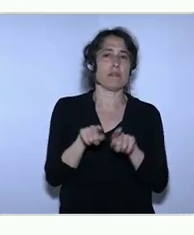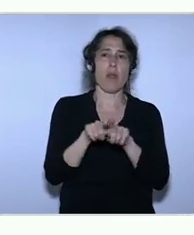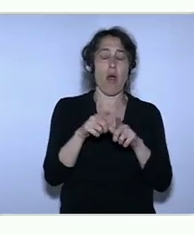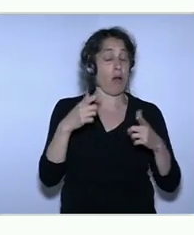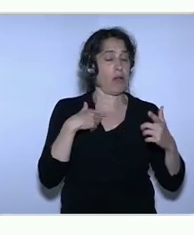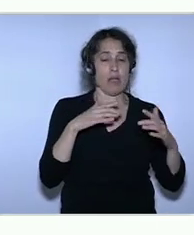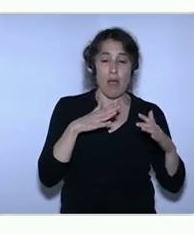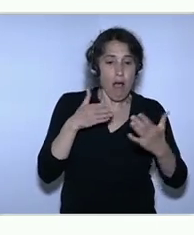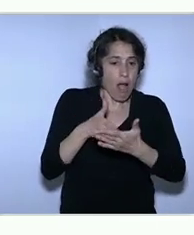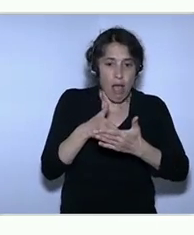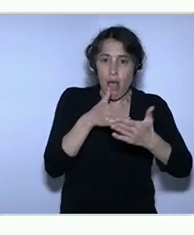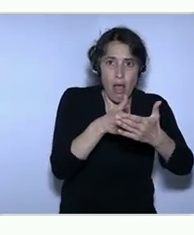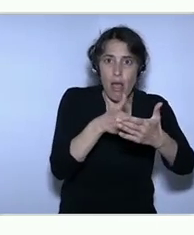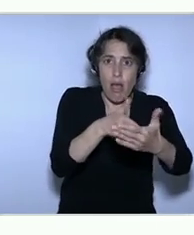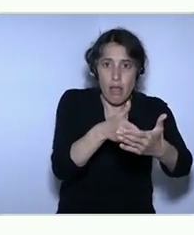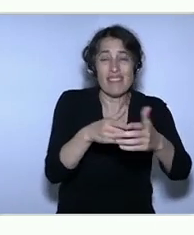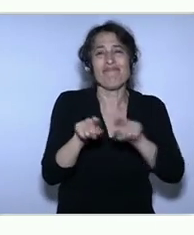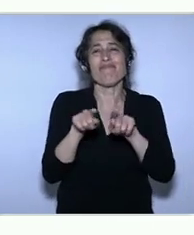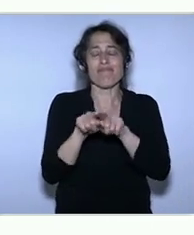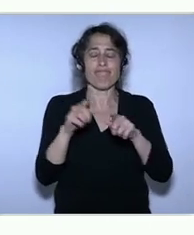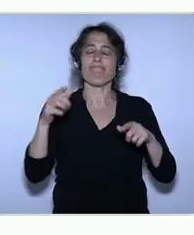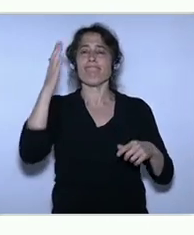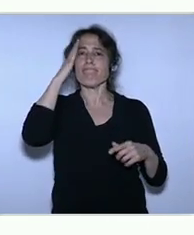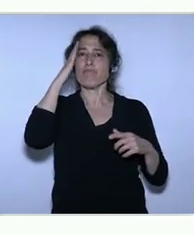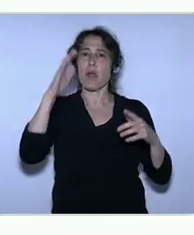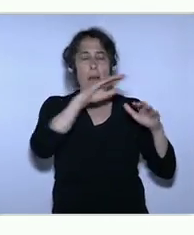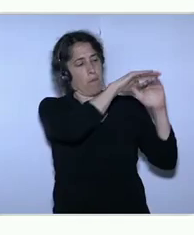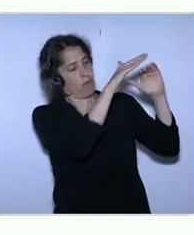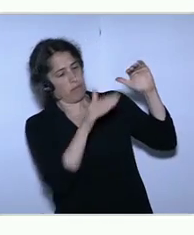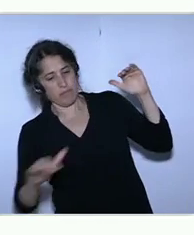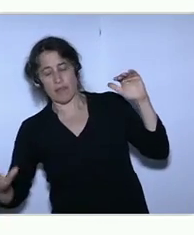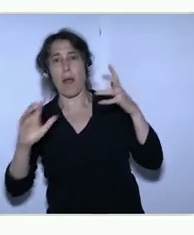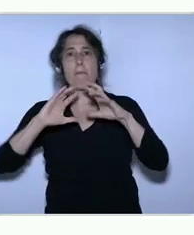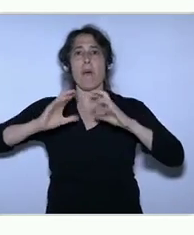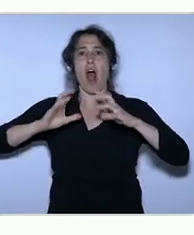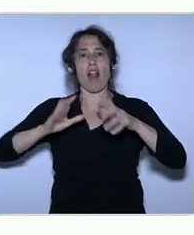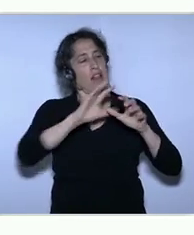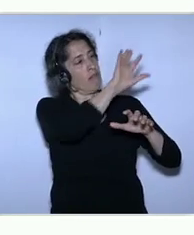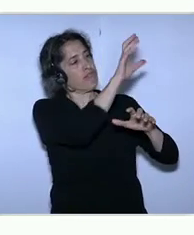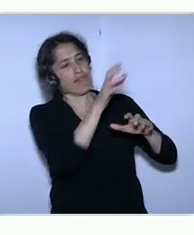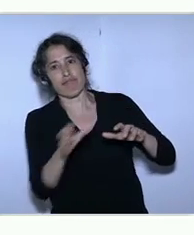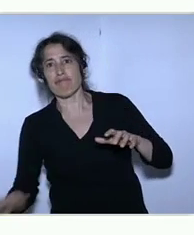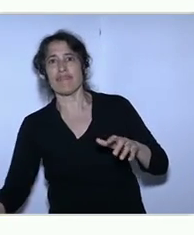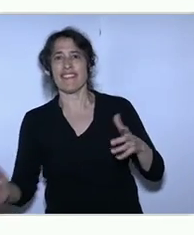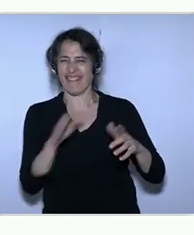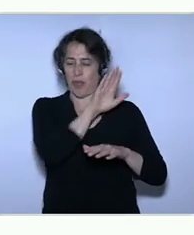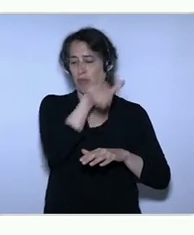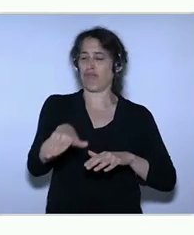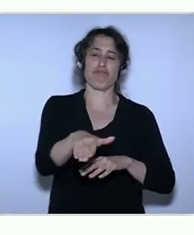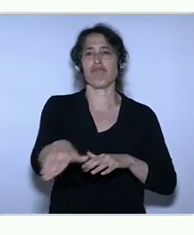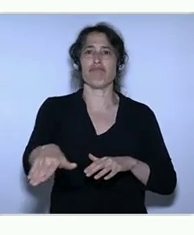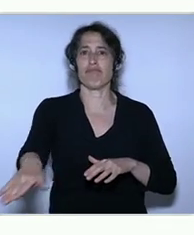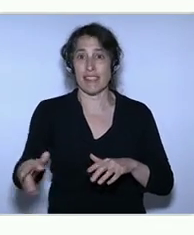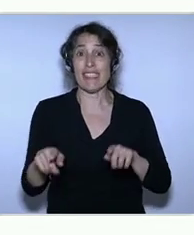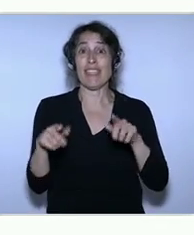go where it's easiest. And what I wouldn't want to see happen is that these great innovators decide it's easier to just move the hell out to Silicon